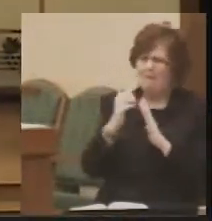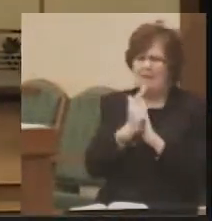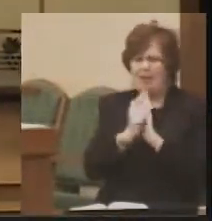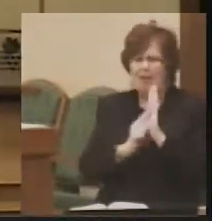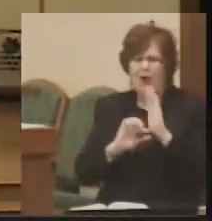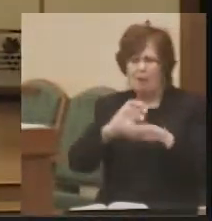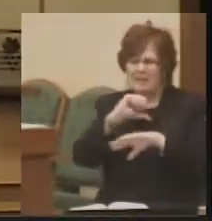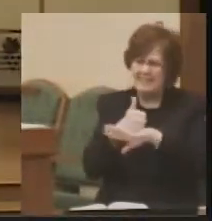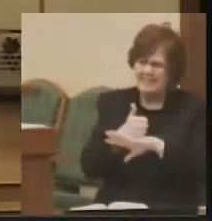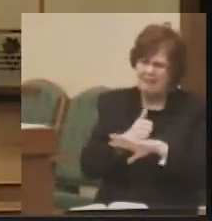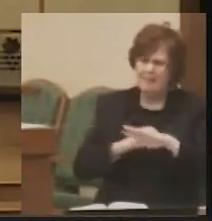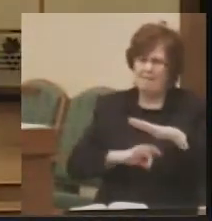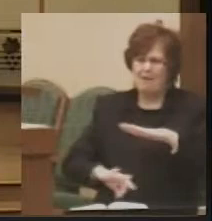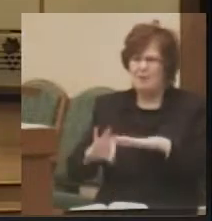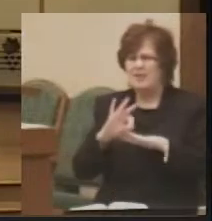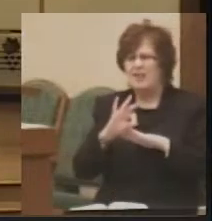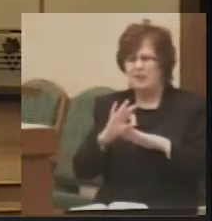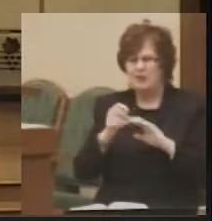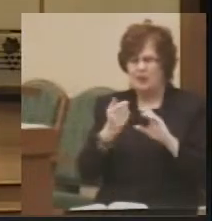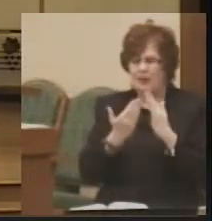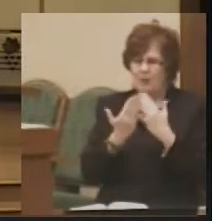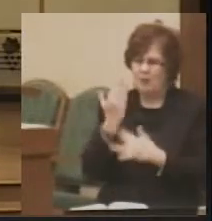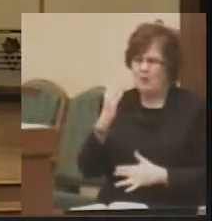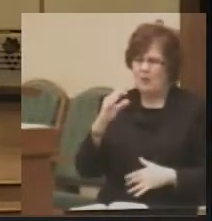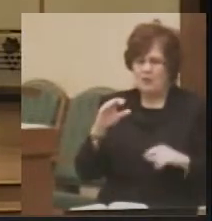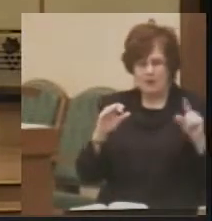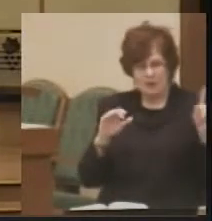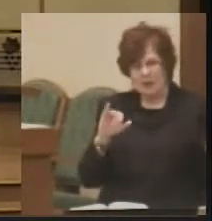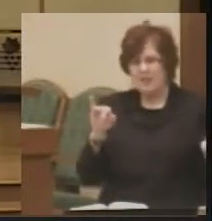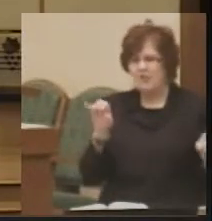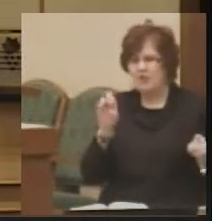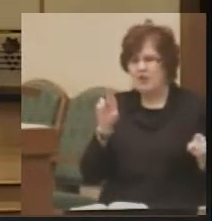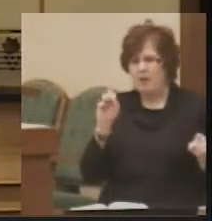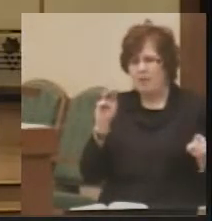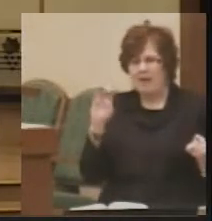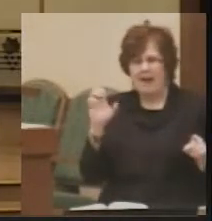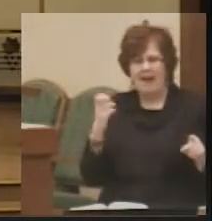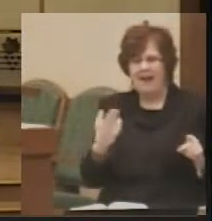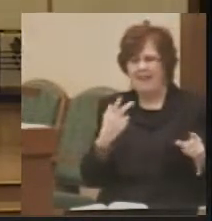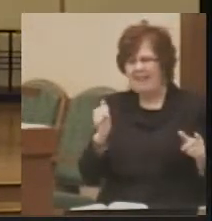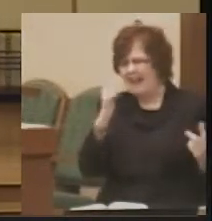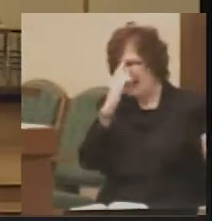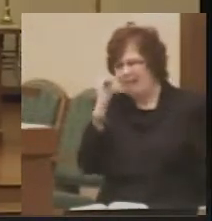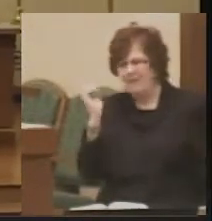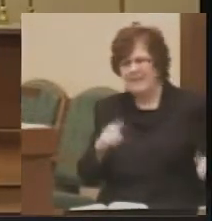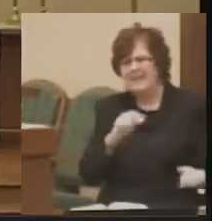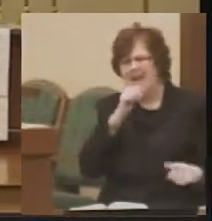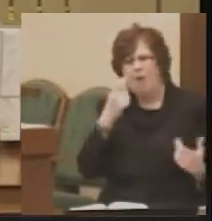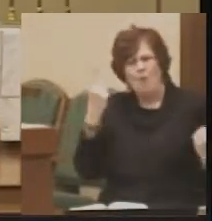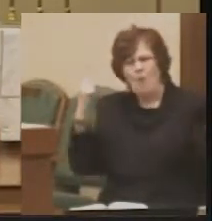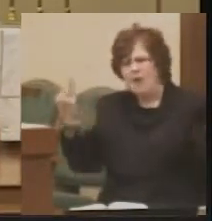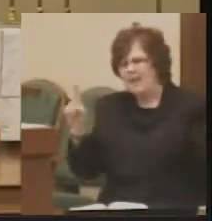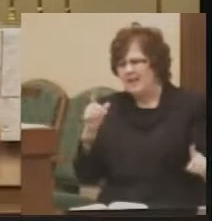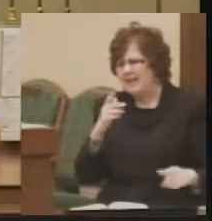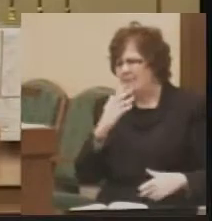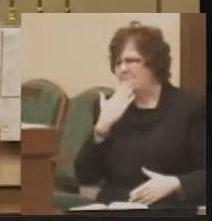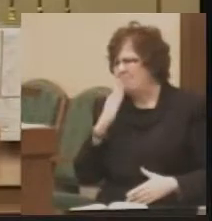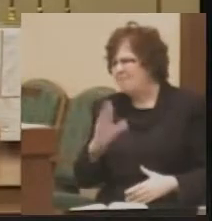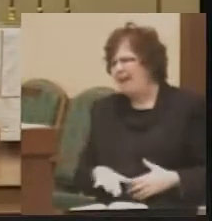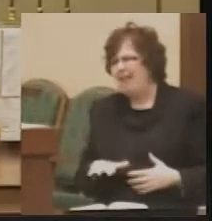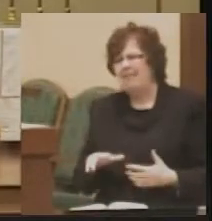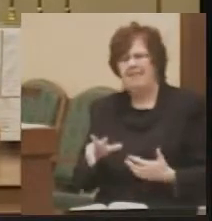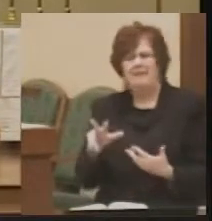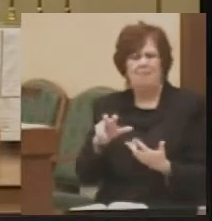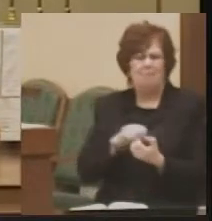foundation of the covenant all the way through Jeremiah's day. A covenant which was not working. It was so badly broken and